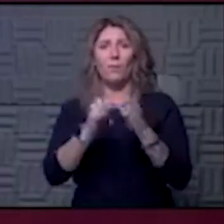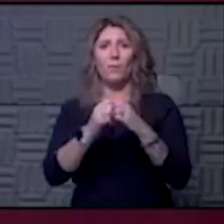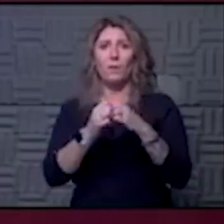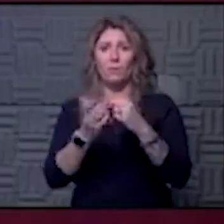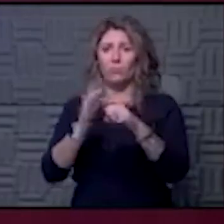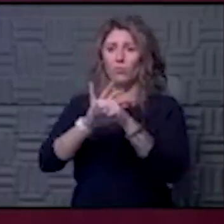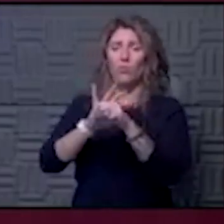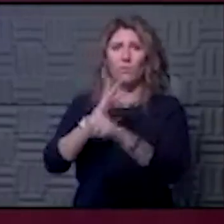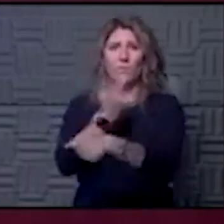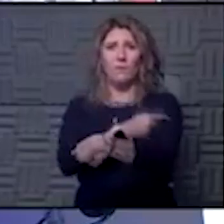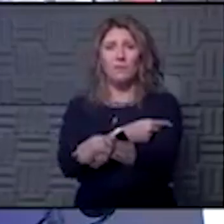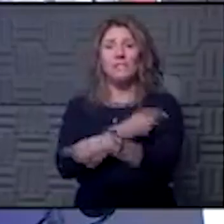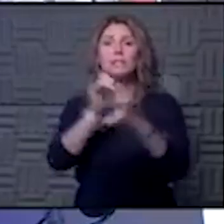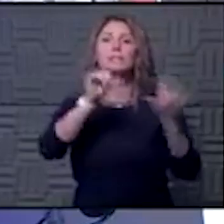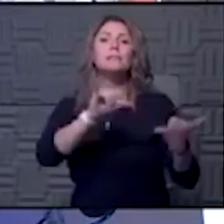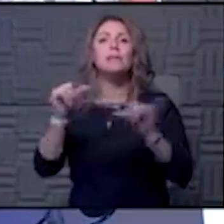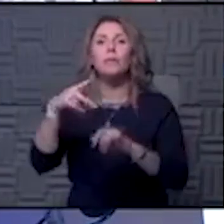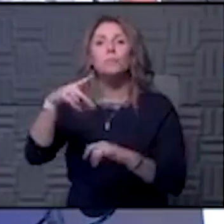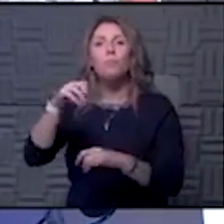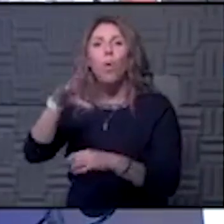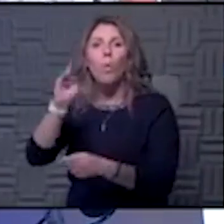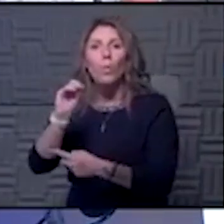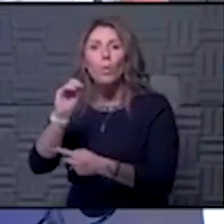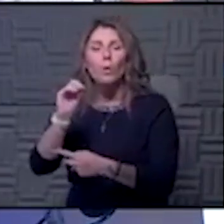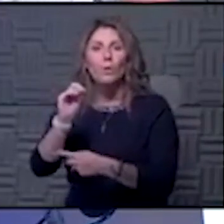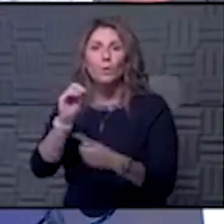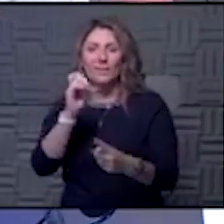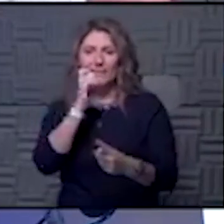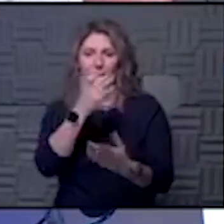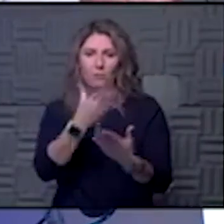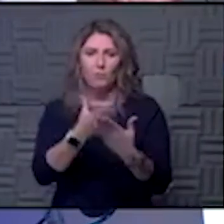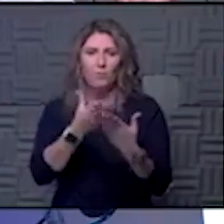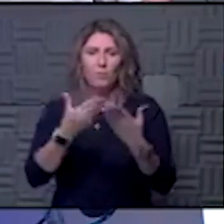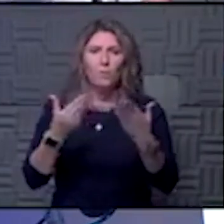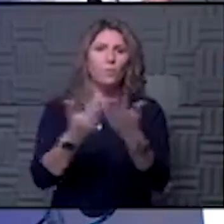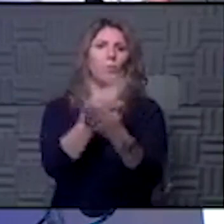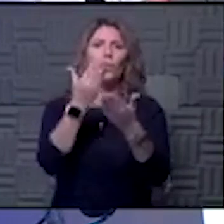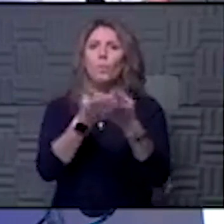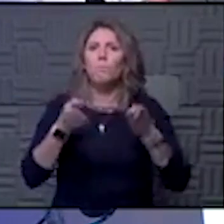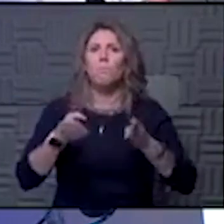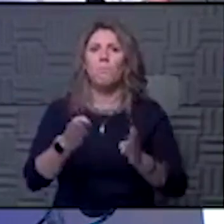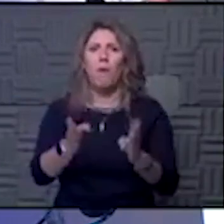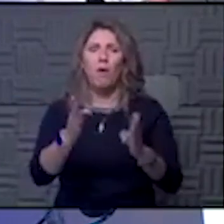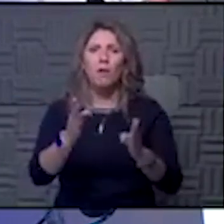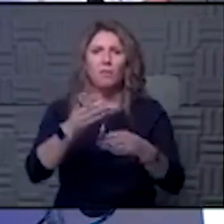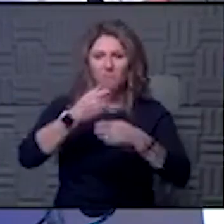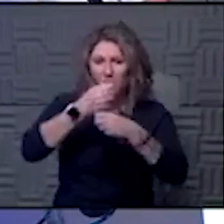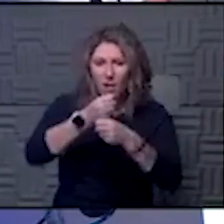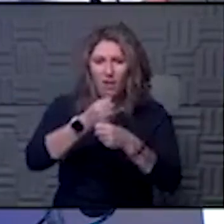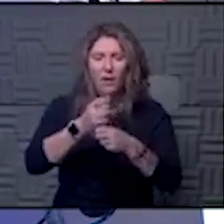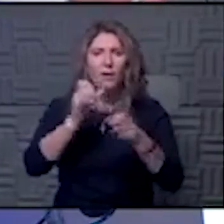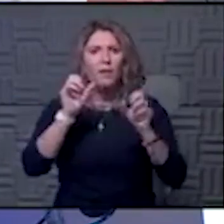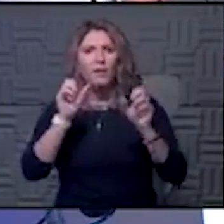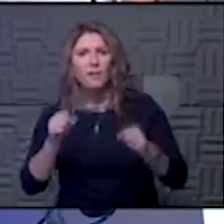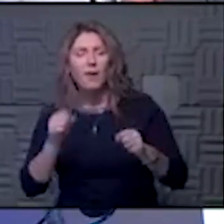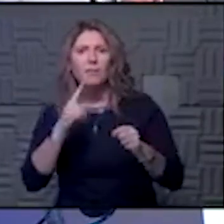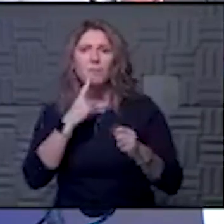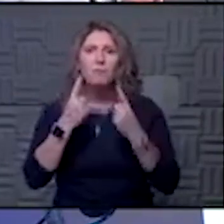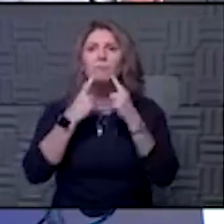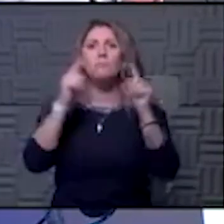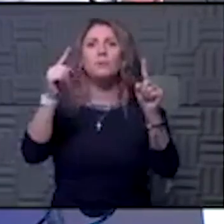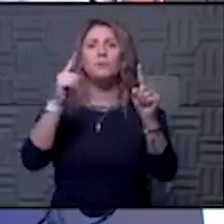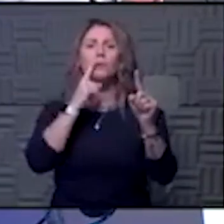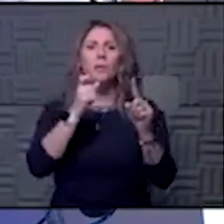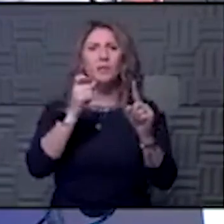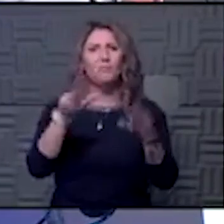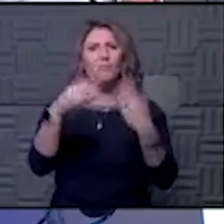vaccine space, we're doing the same thing. We're having unproven new methodologies, but they could be breakthroughs. And I think that gives